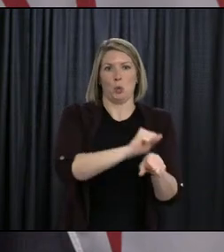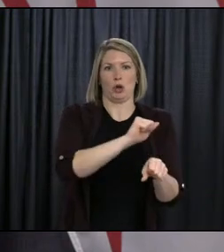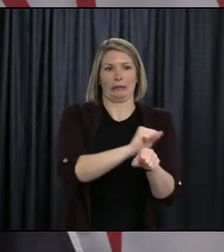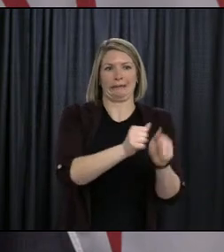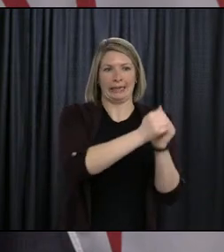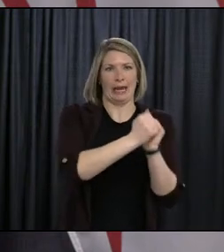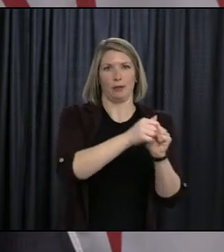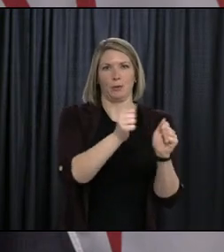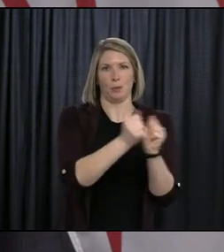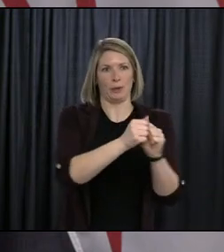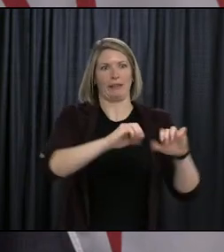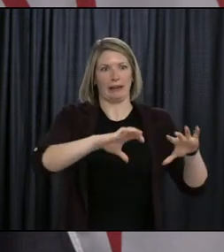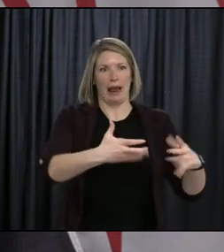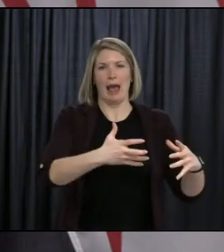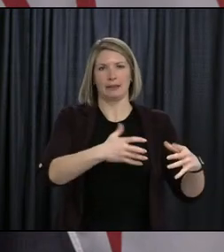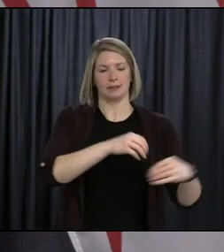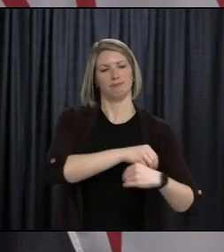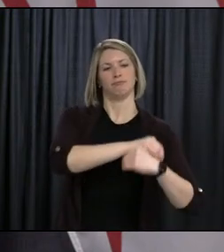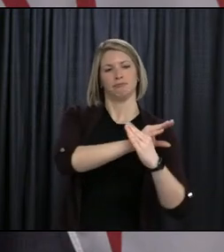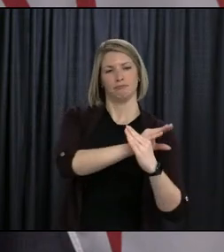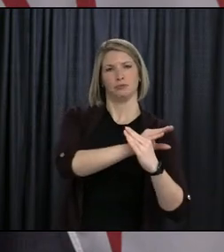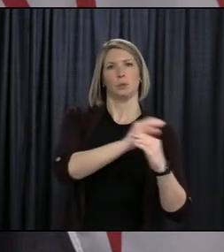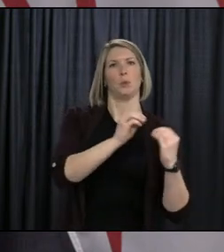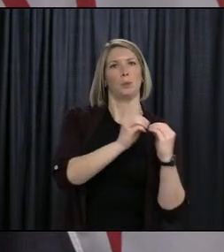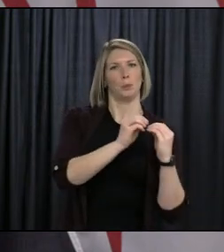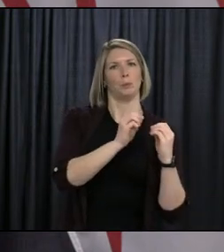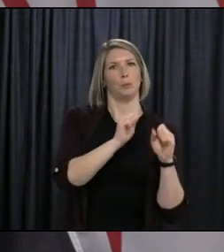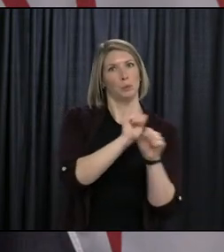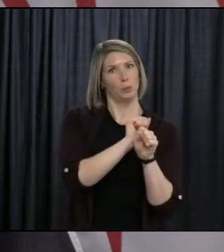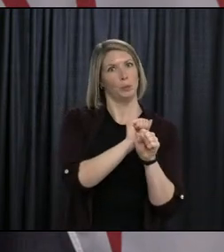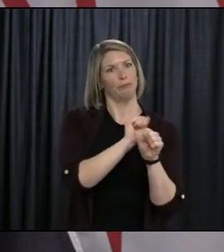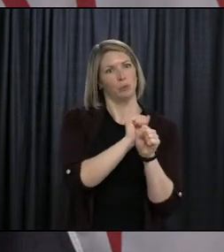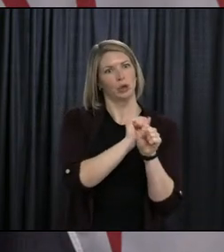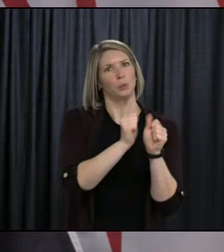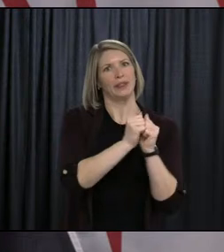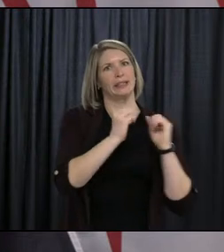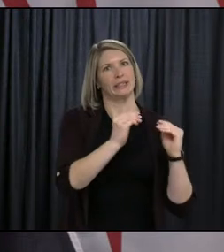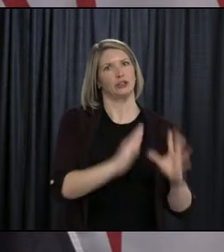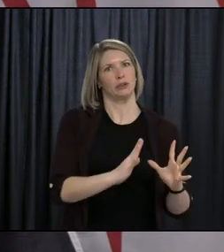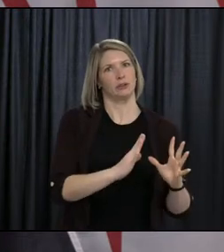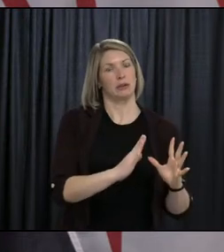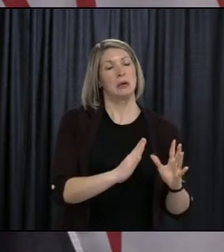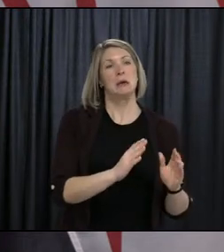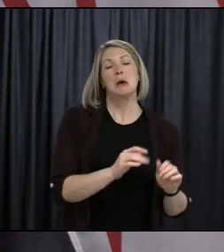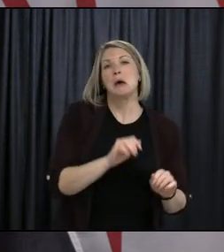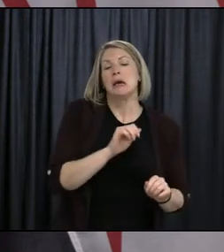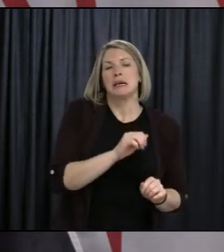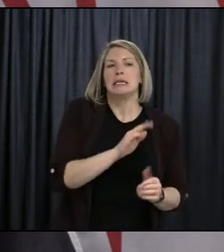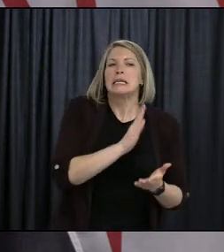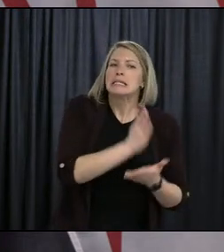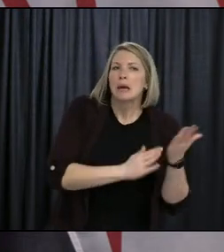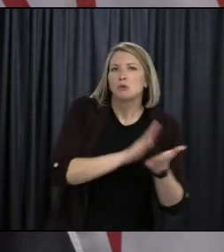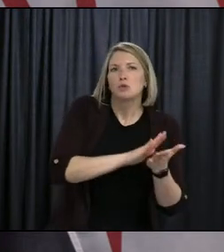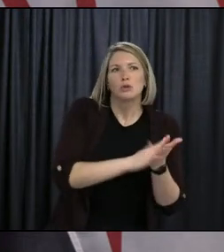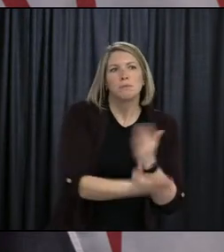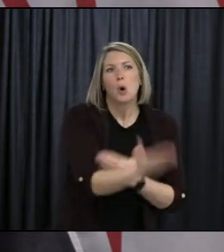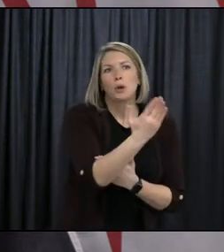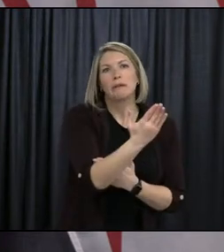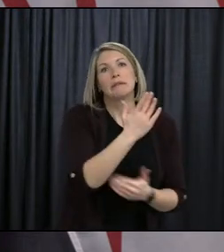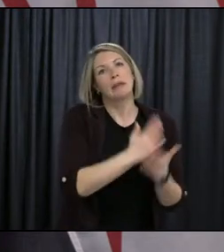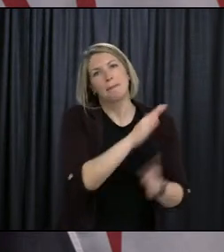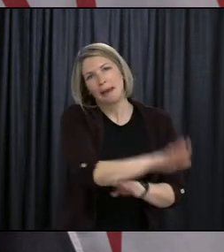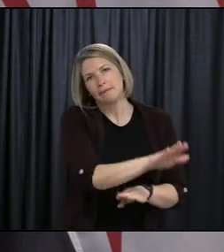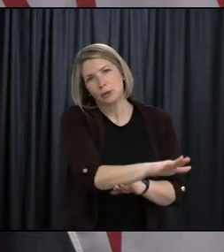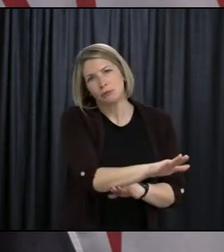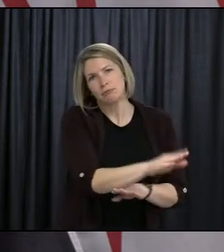And that's with the teacher. And Now, that could be in the morning, depending on how the school has it set up, and then another session in the afternoon with another